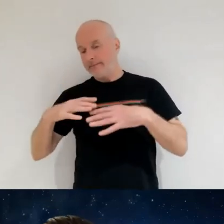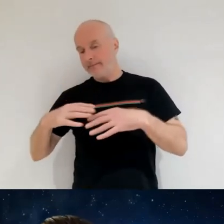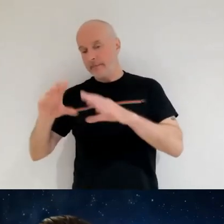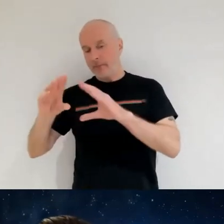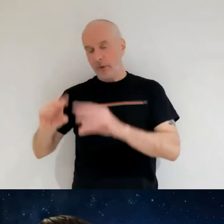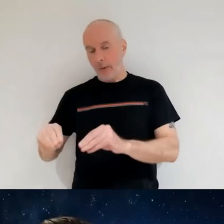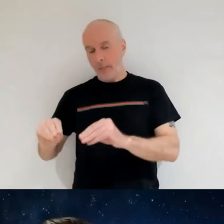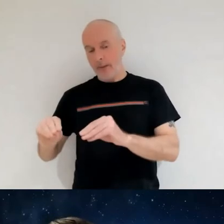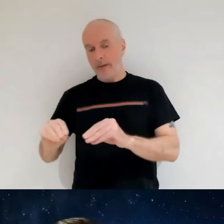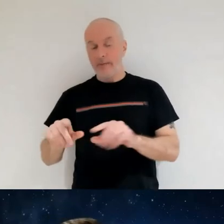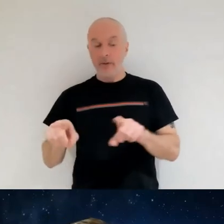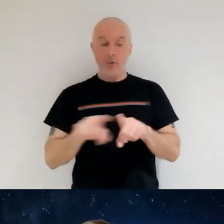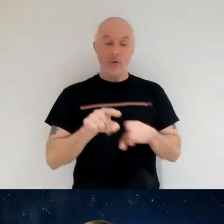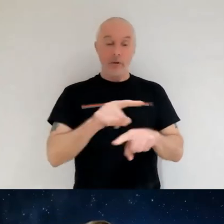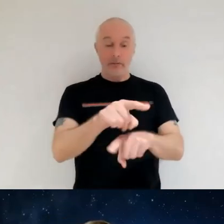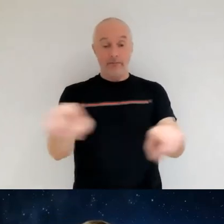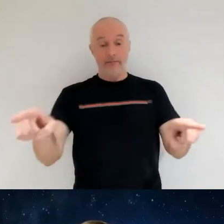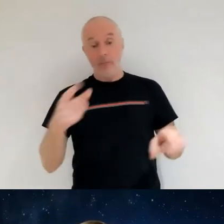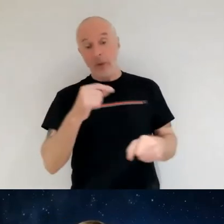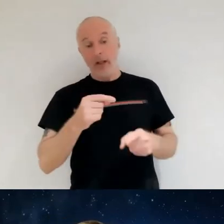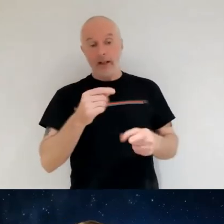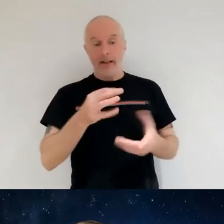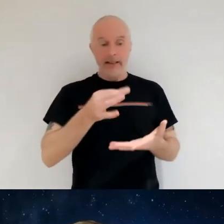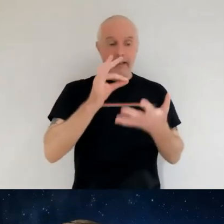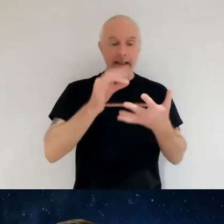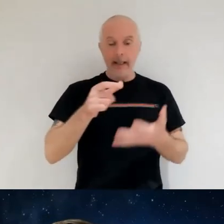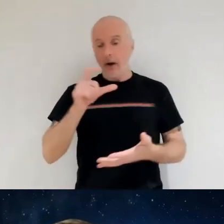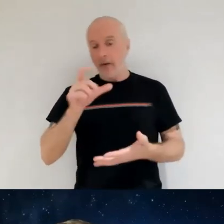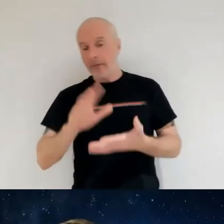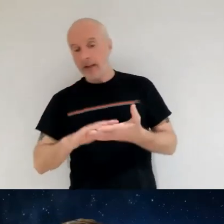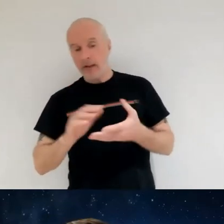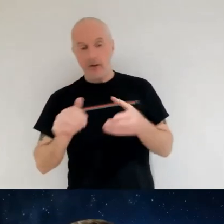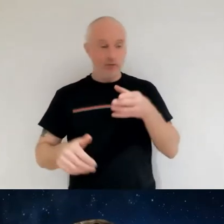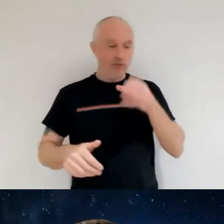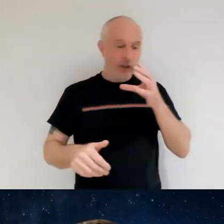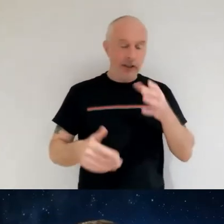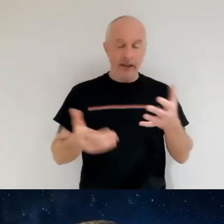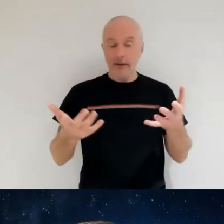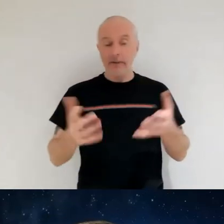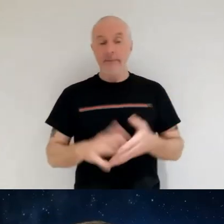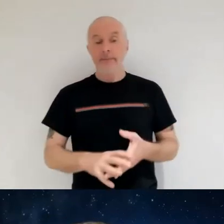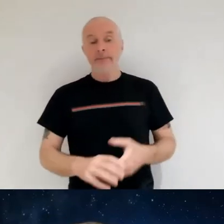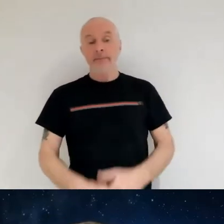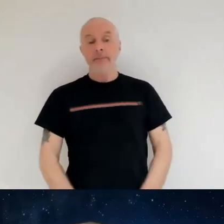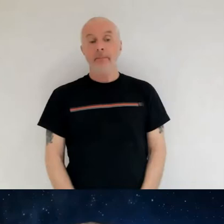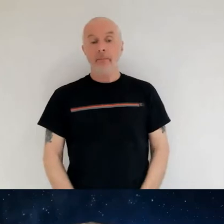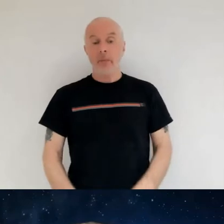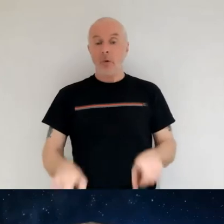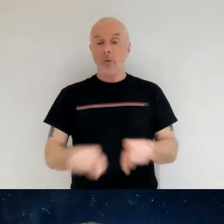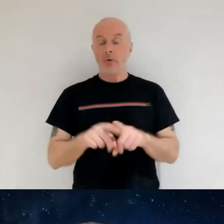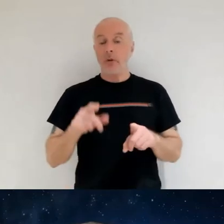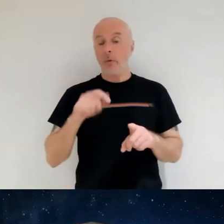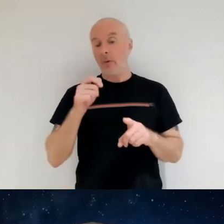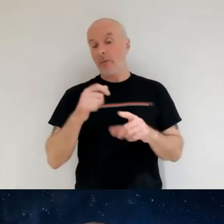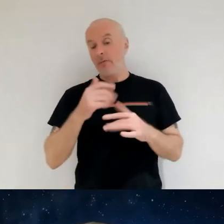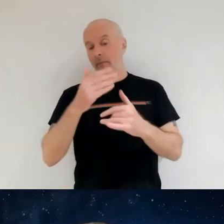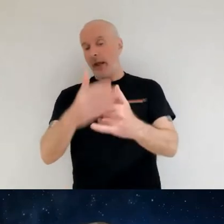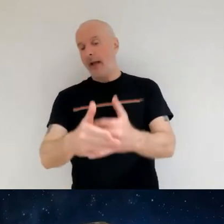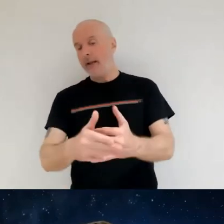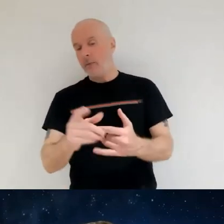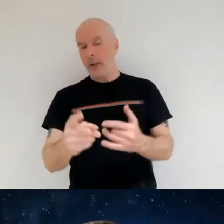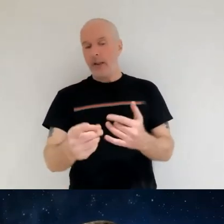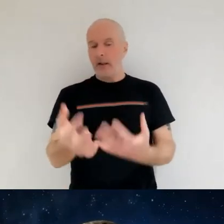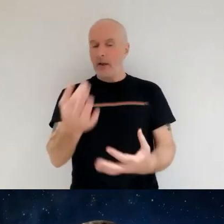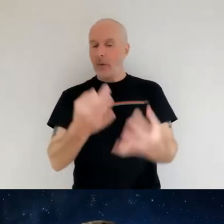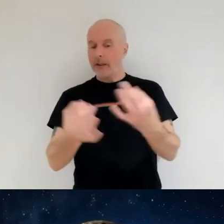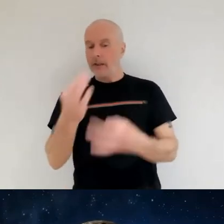uh to fill our mugs or glasses this evening uh we are also uh we're going to run a question and answer session towards the end of the talk